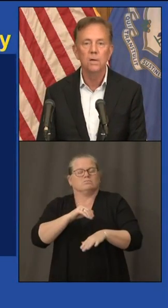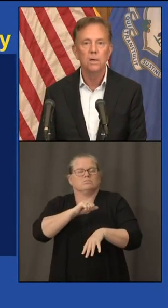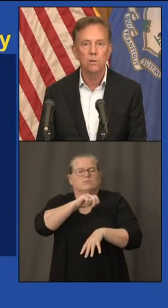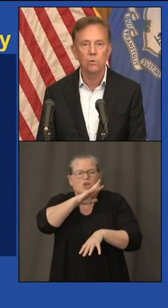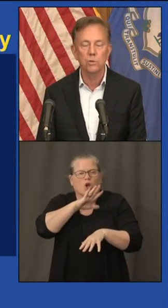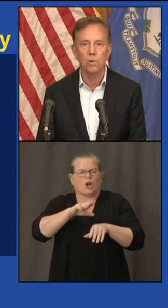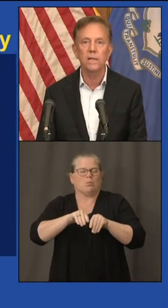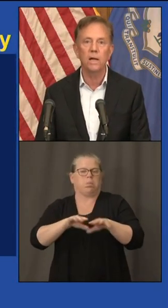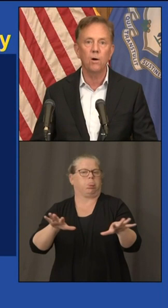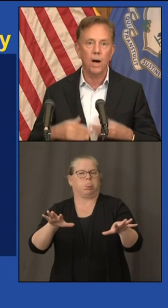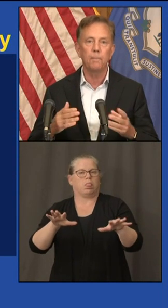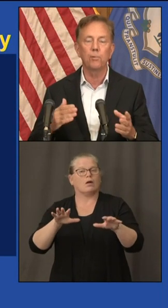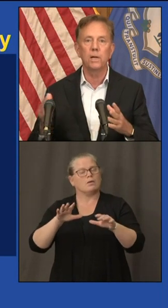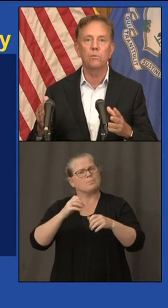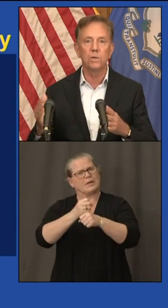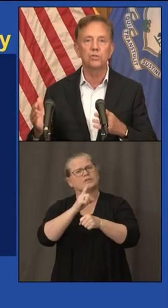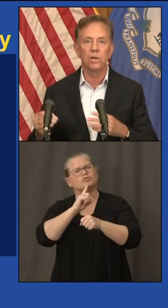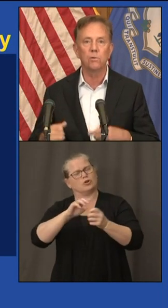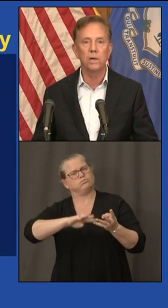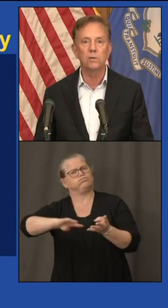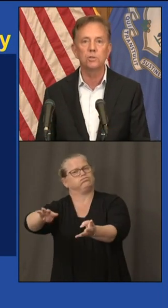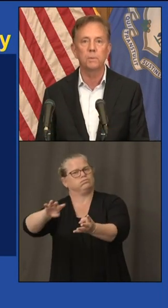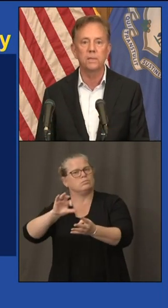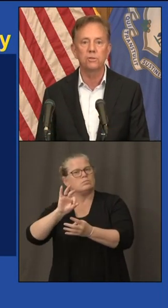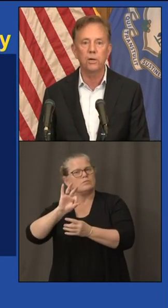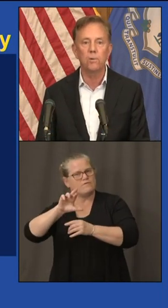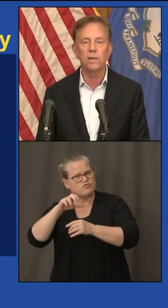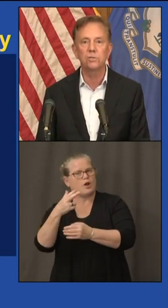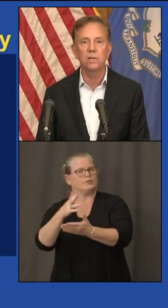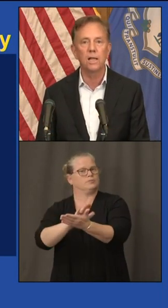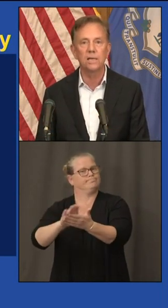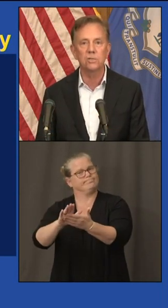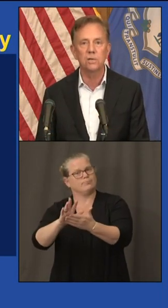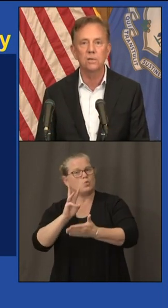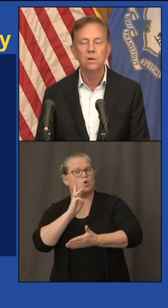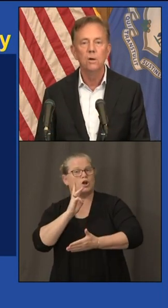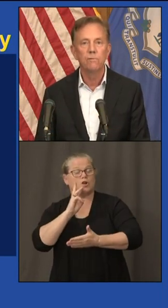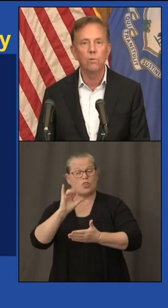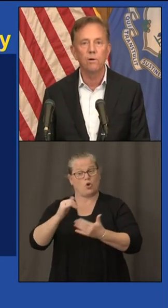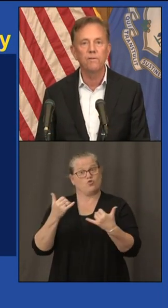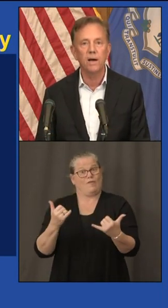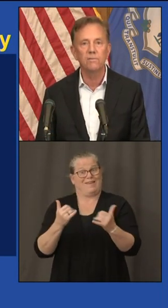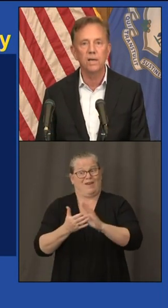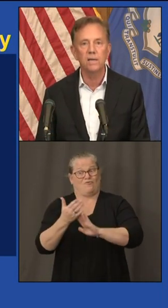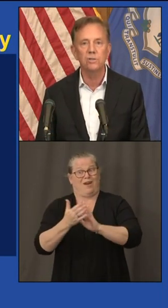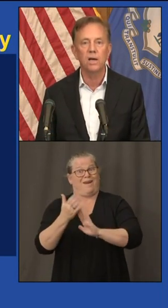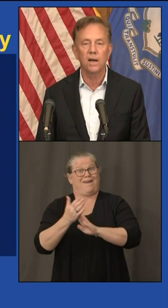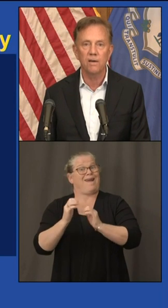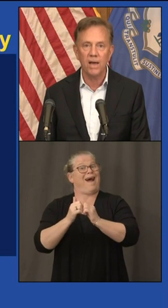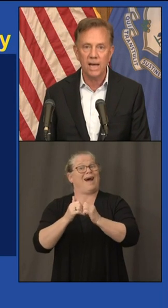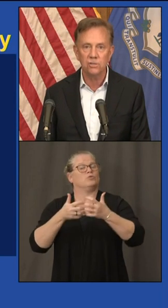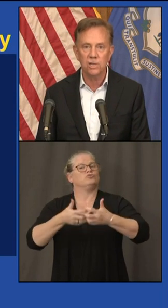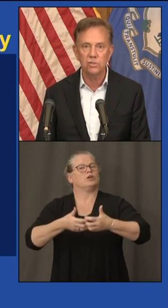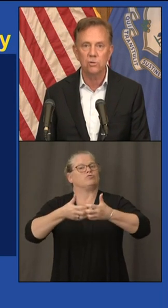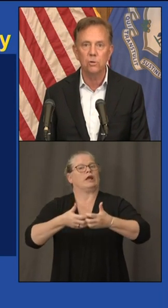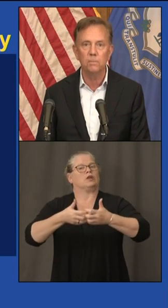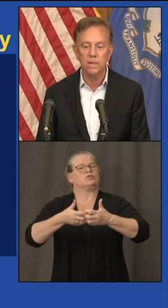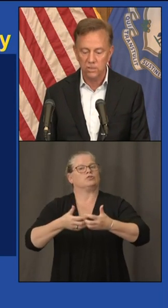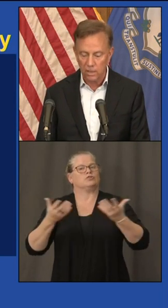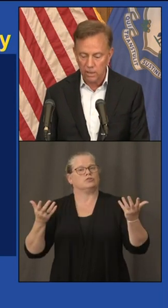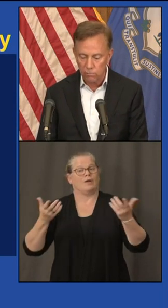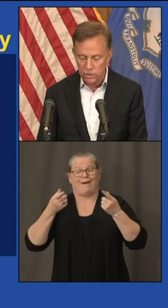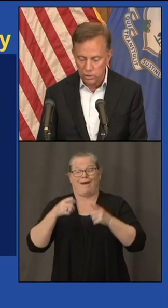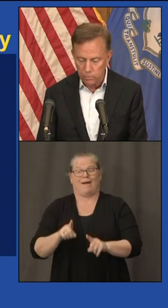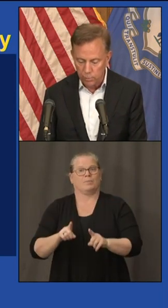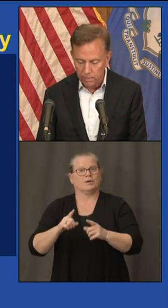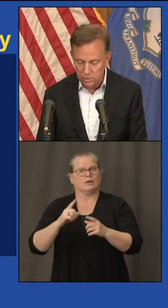out those are right now operating with generators but generators can last uh four or five days you got to have access to them